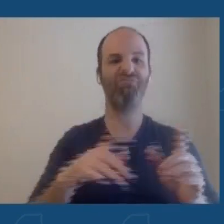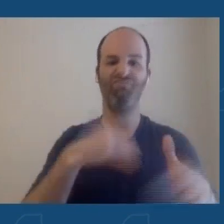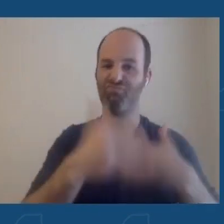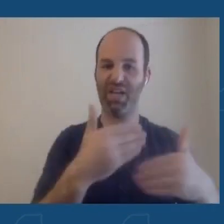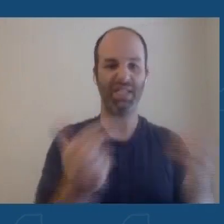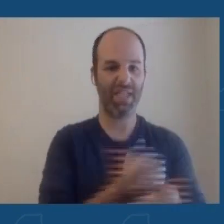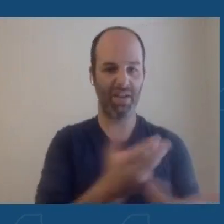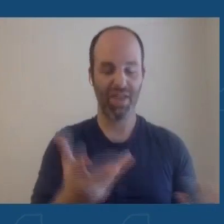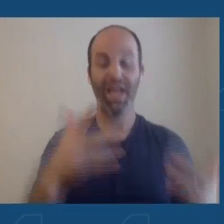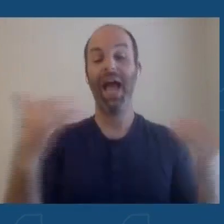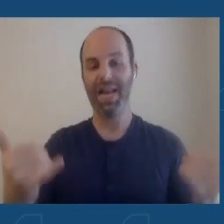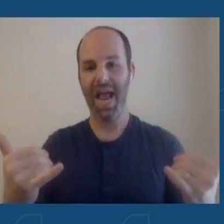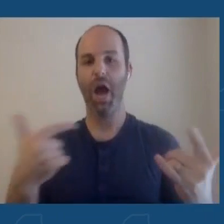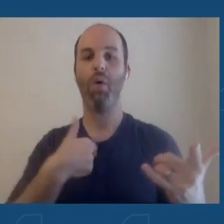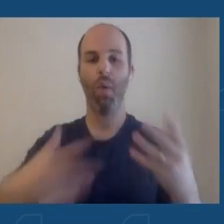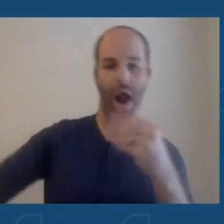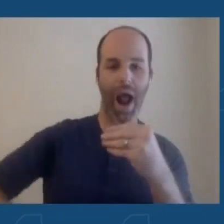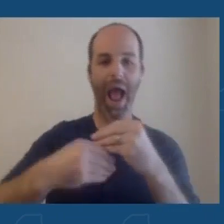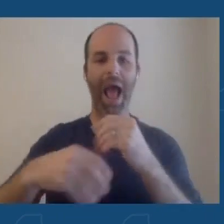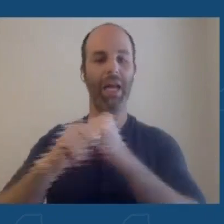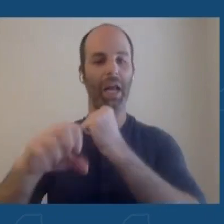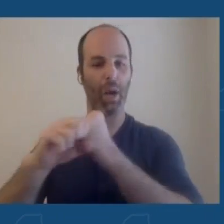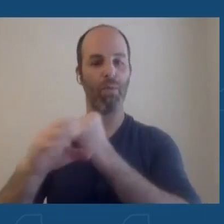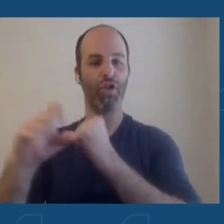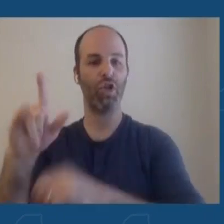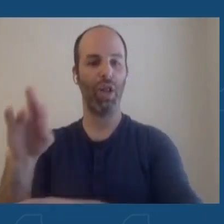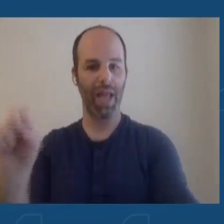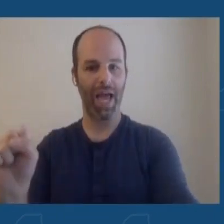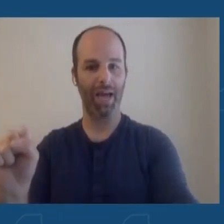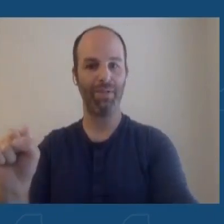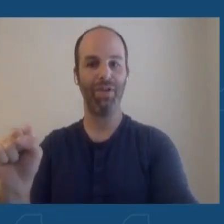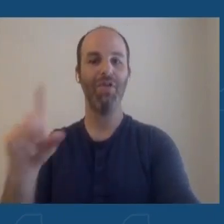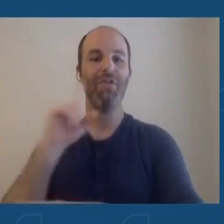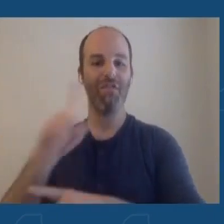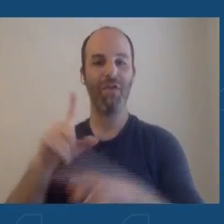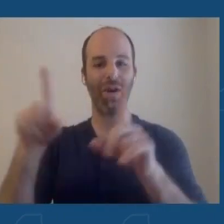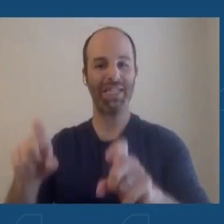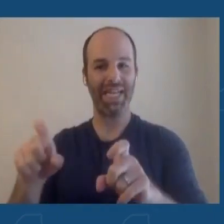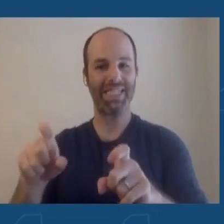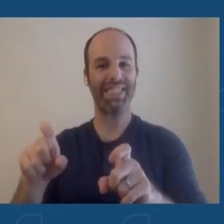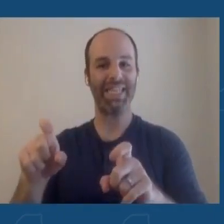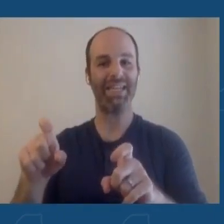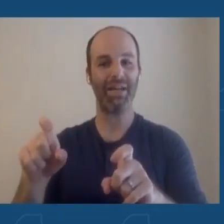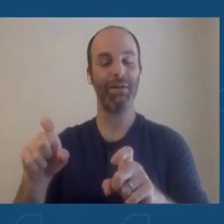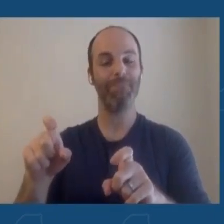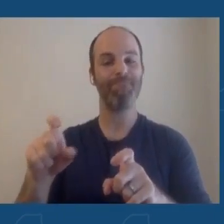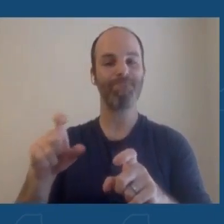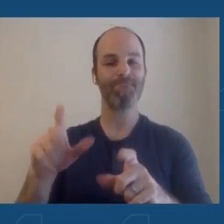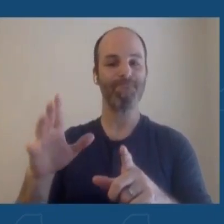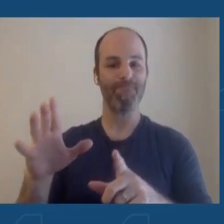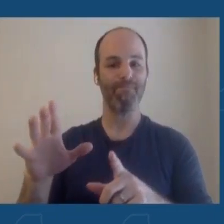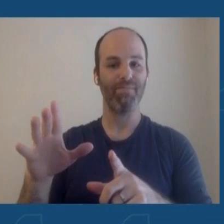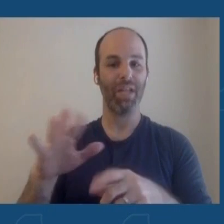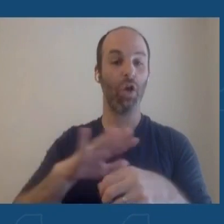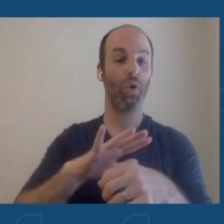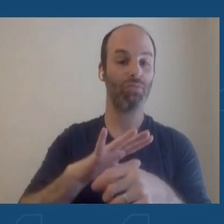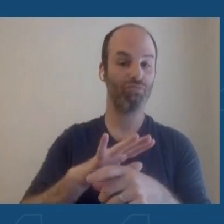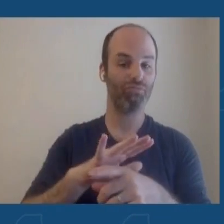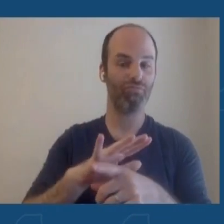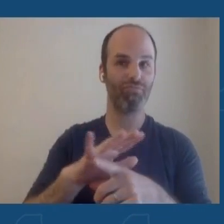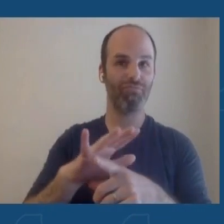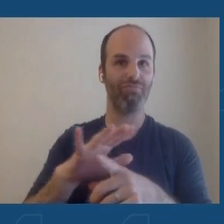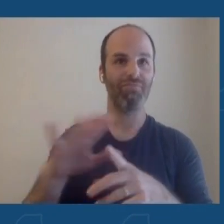bringing on board COVID. I mean, sorry, I misspoke. The same people who are responding to